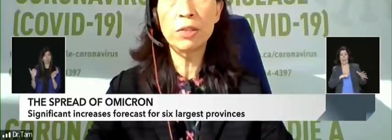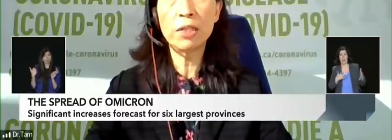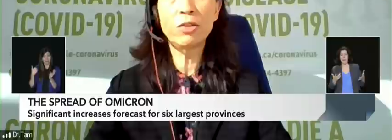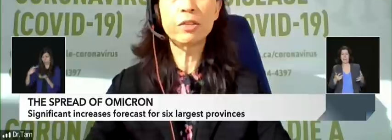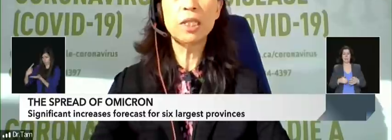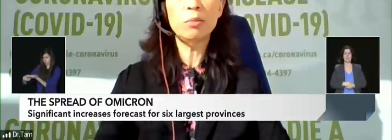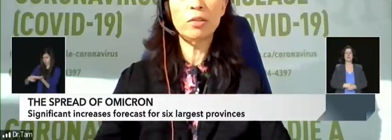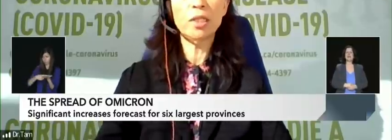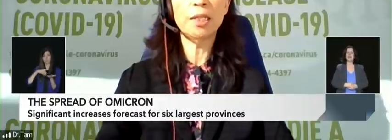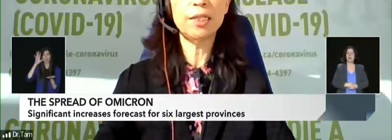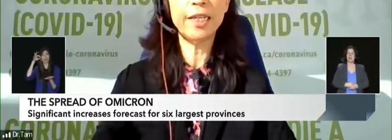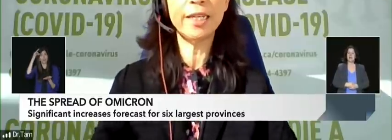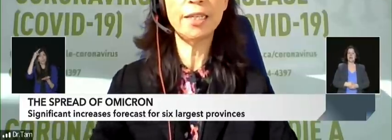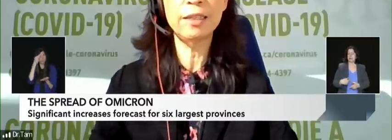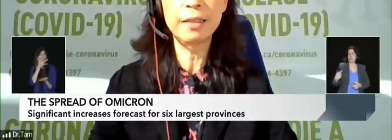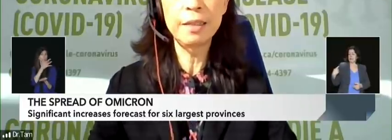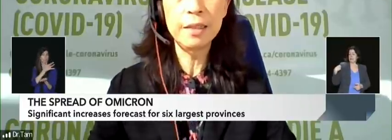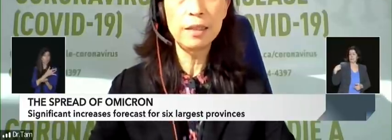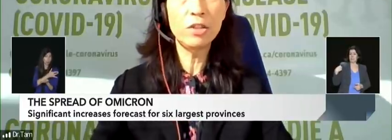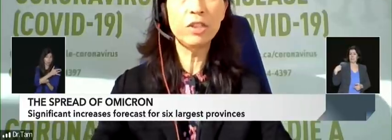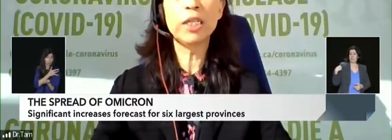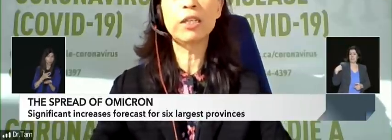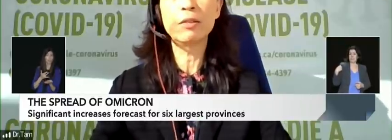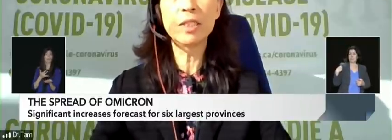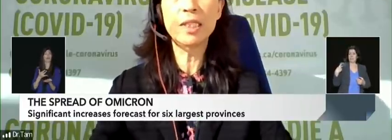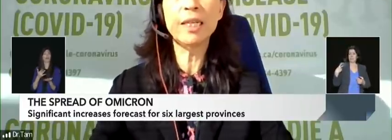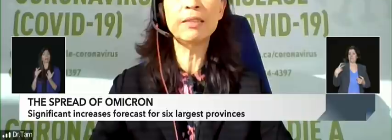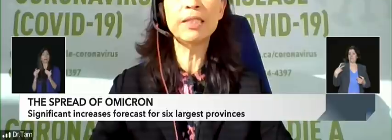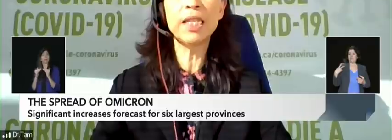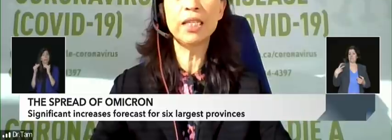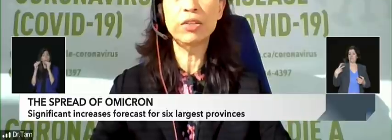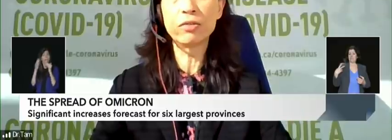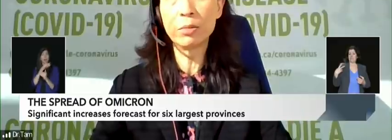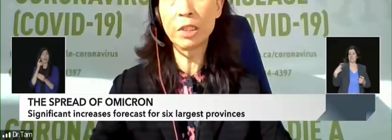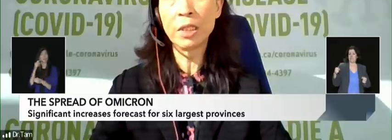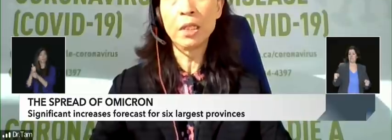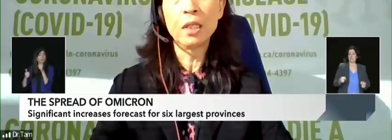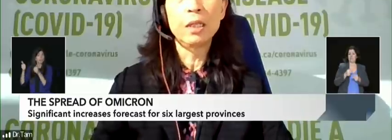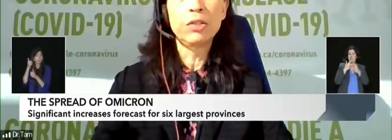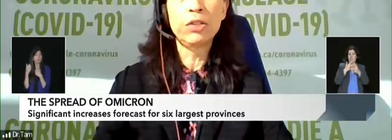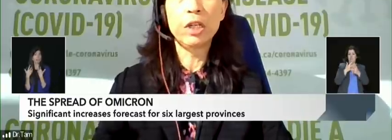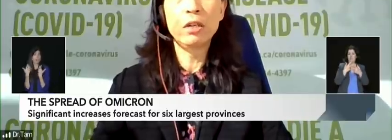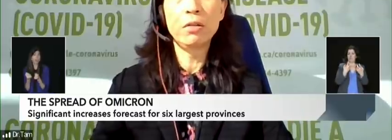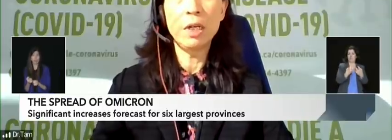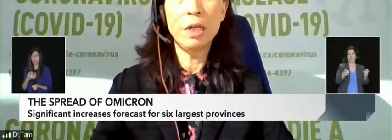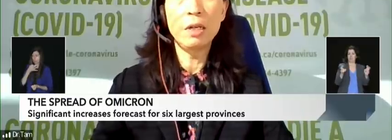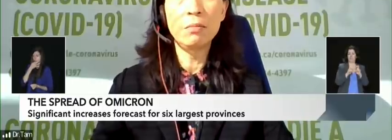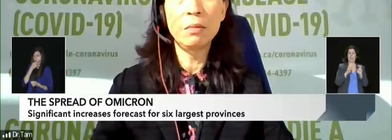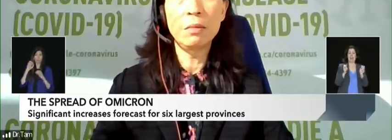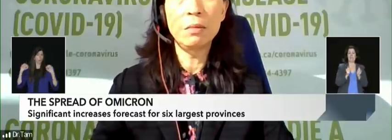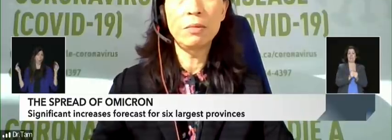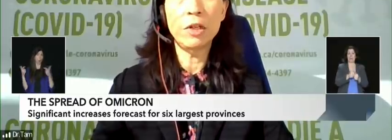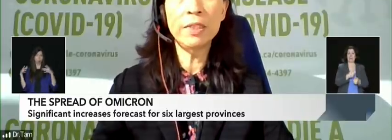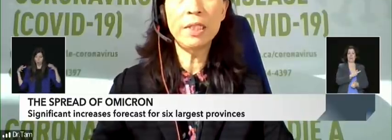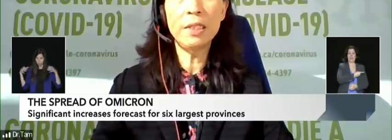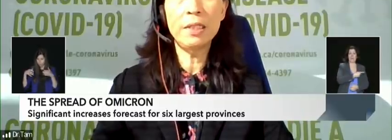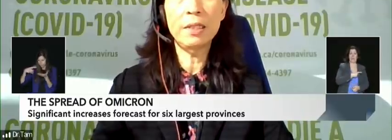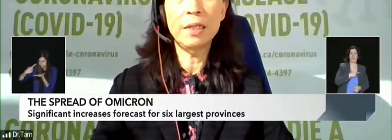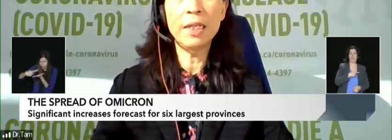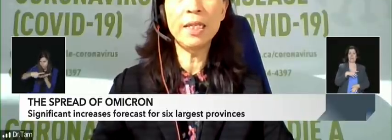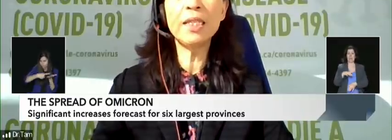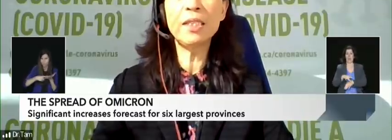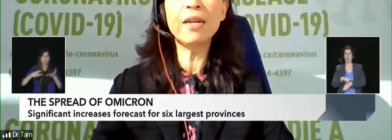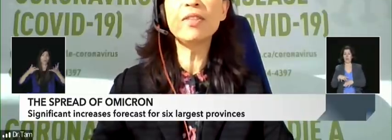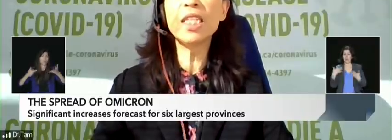provincial territorial tables at the SAC and the chief medical officers and our technical groups. So provinces,